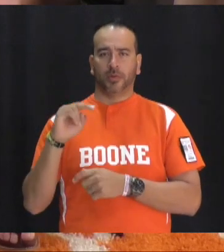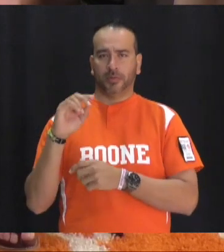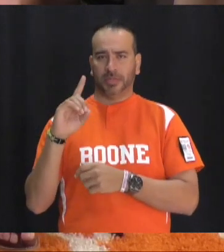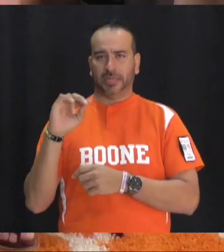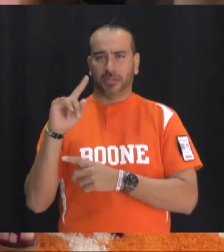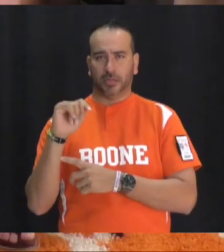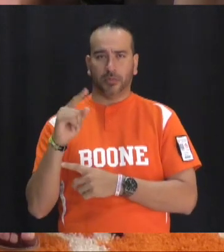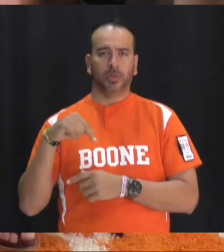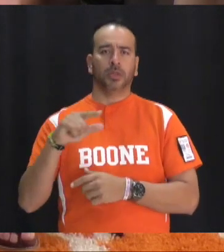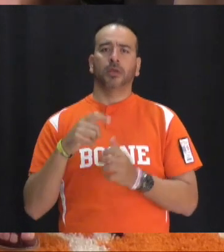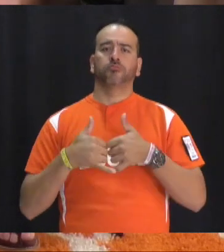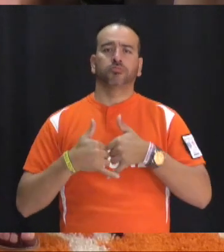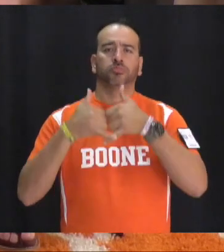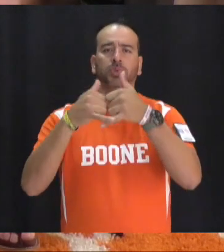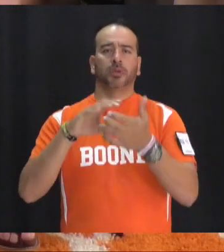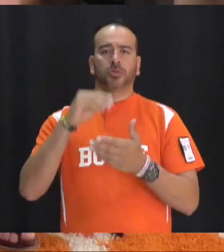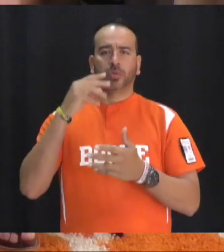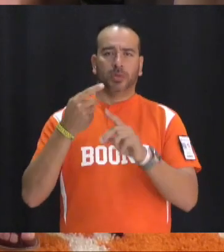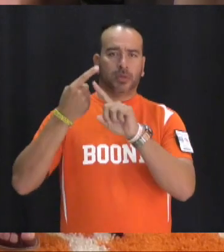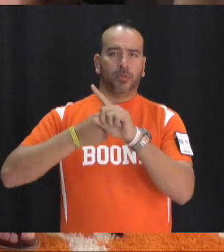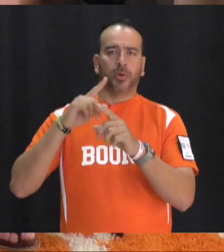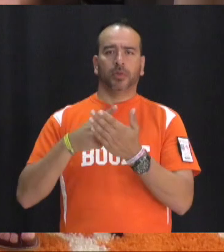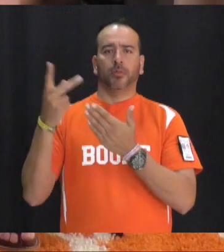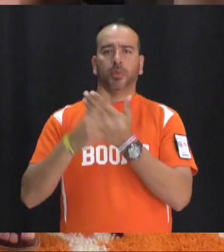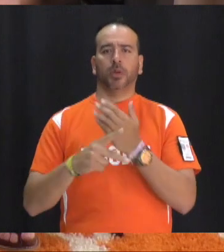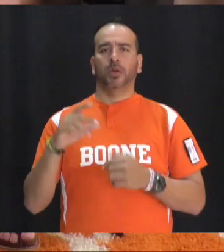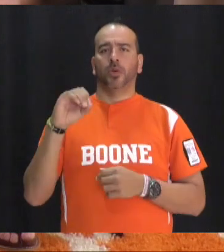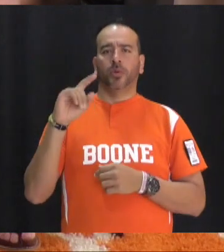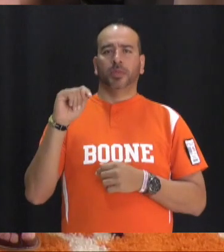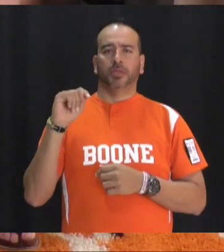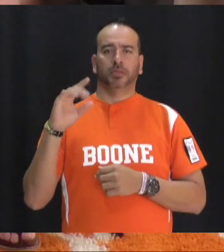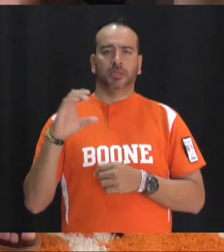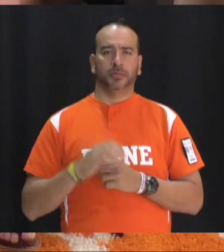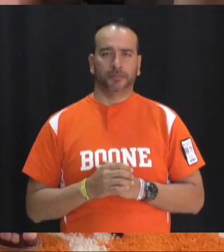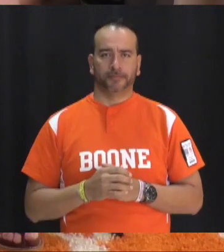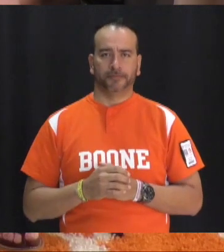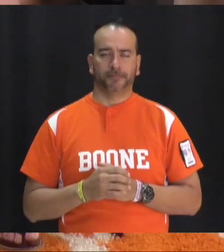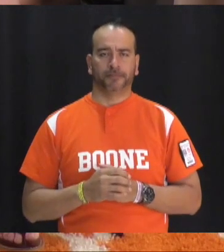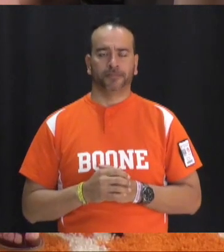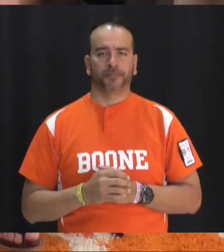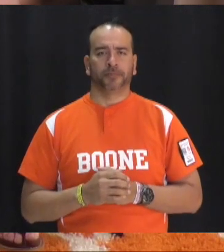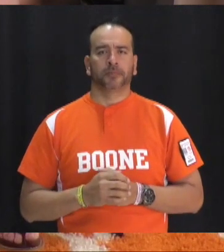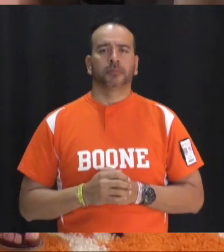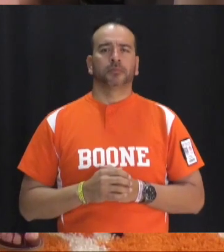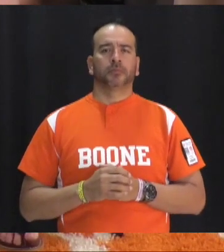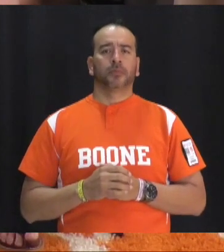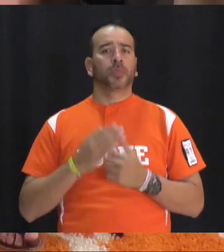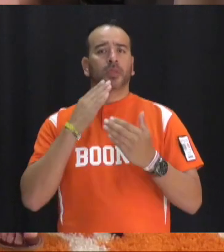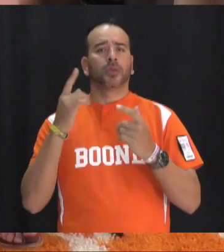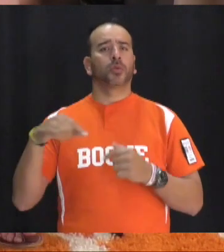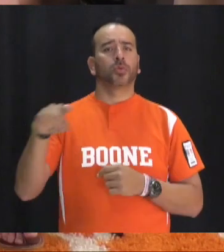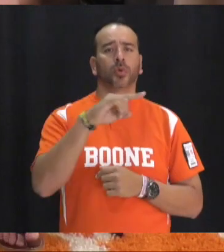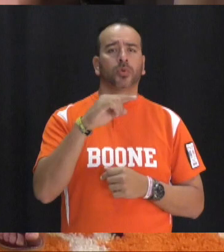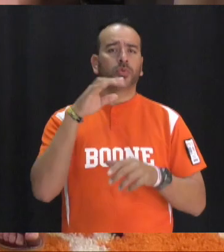they were awarded students of the month in their program at Orange Technical College Winter Park campus thank you to